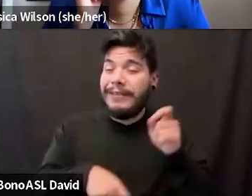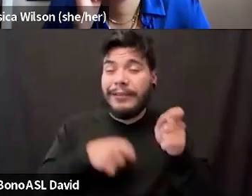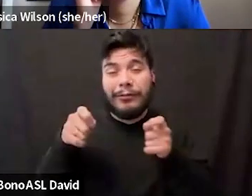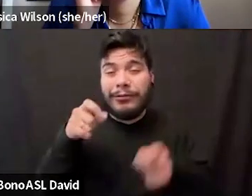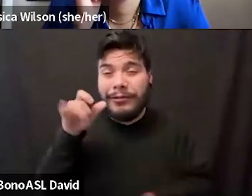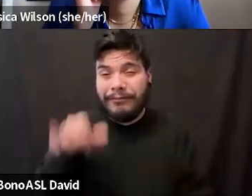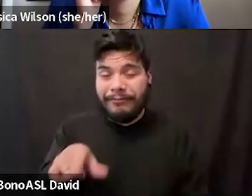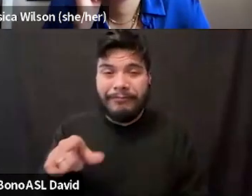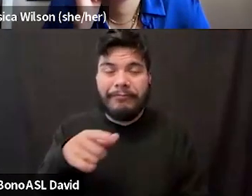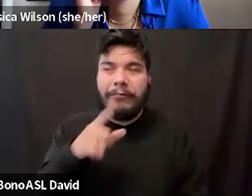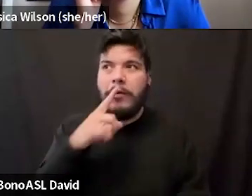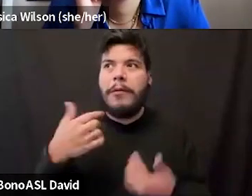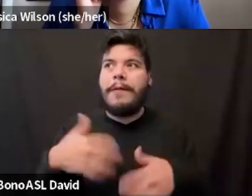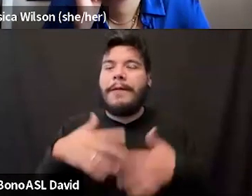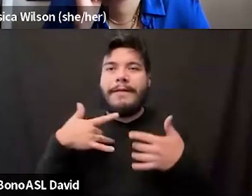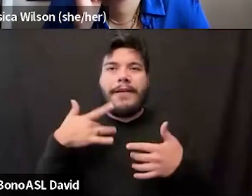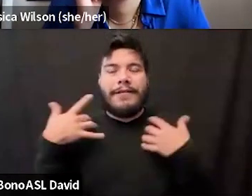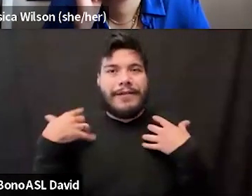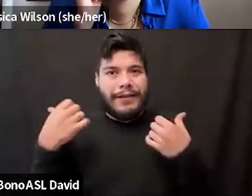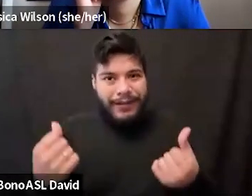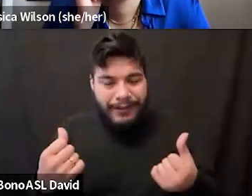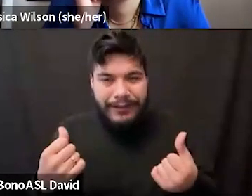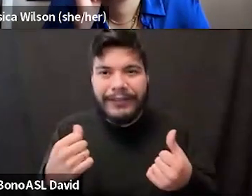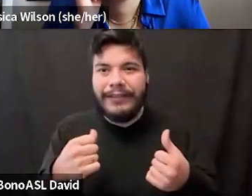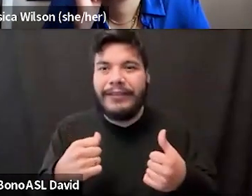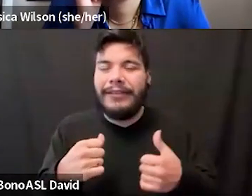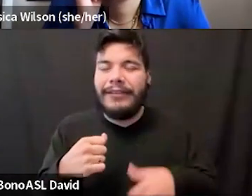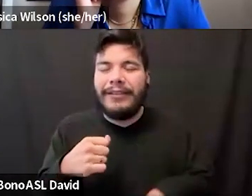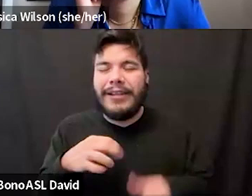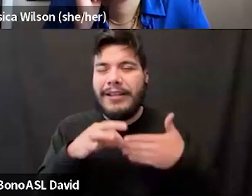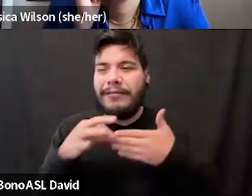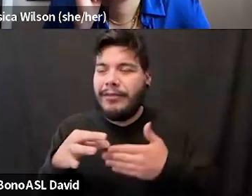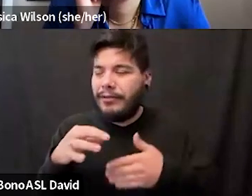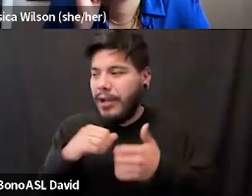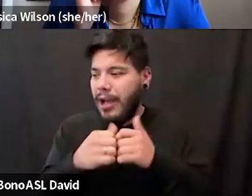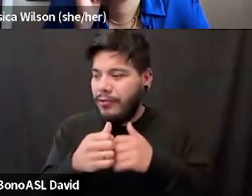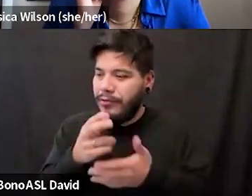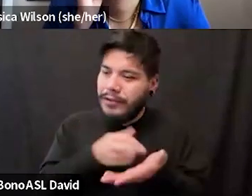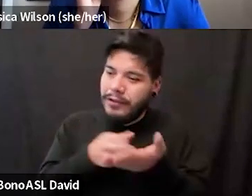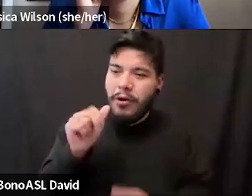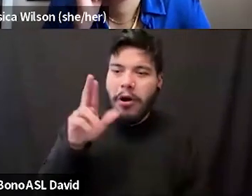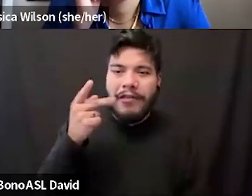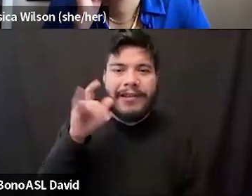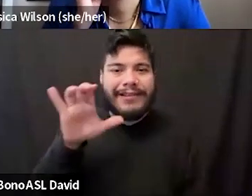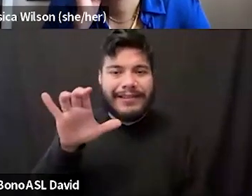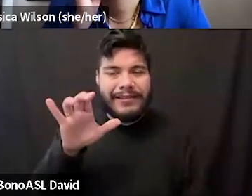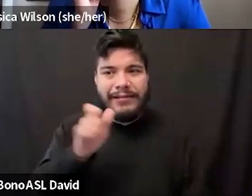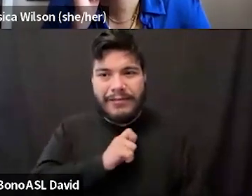It was so healing for me. And it really enabled me to lean into being authentically and honestly myself.